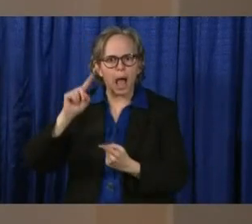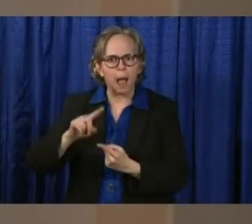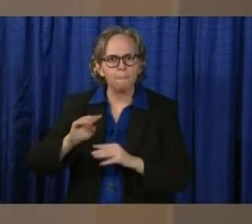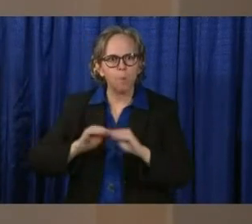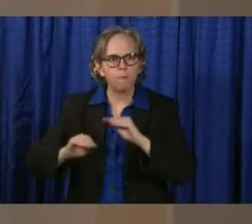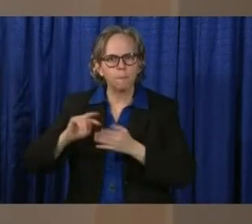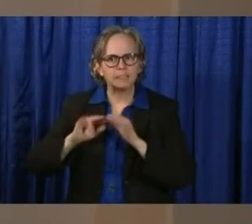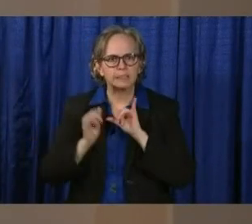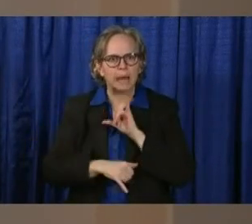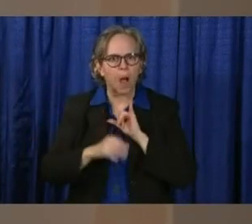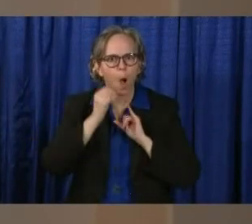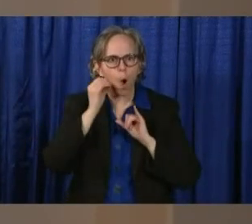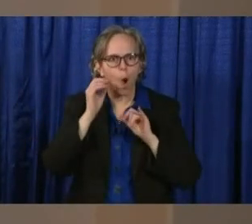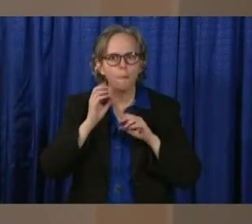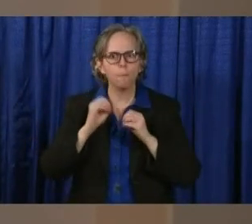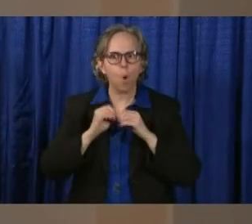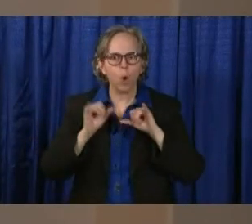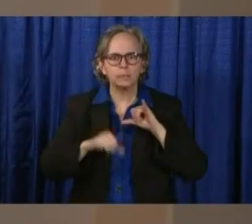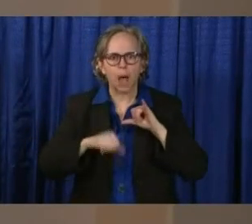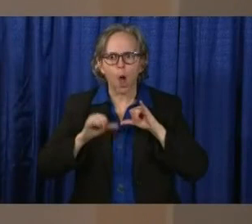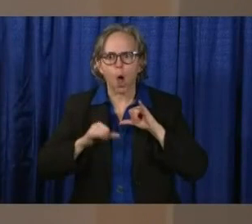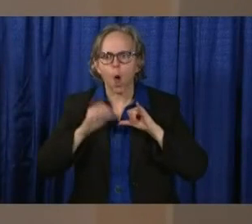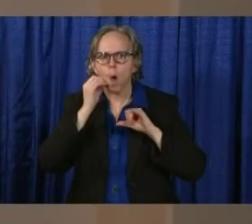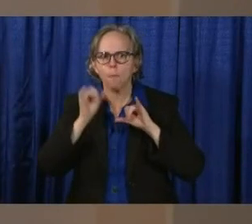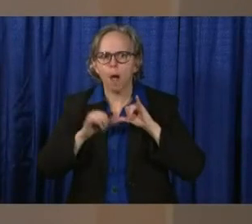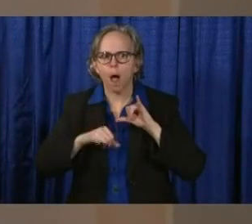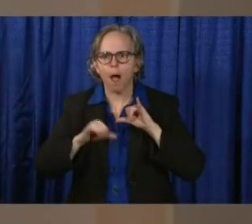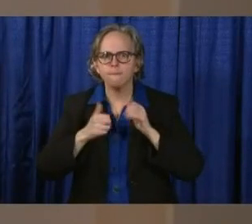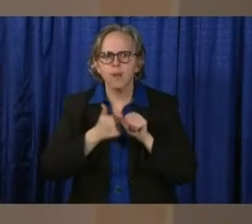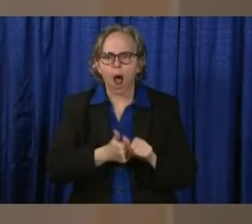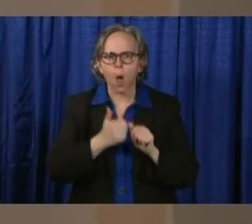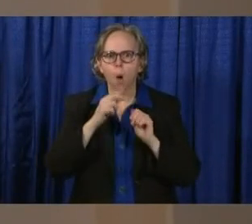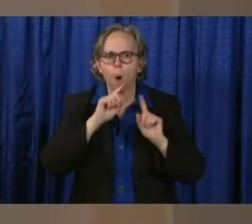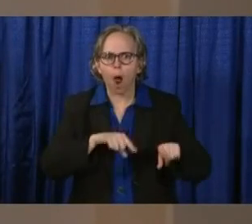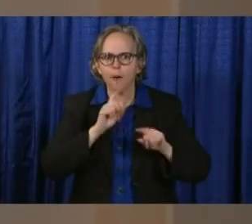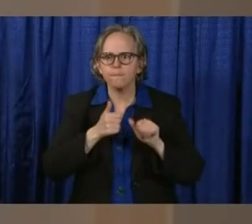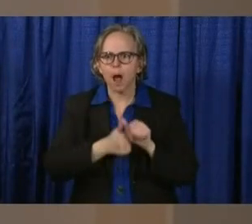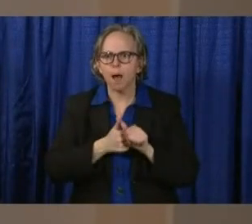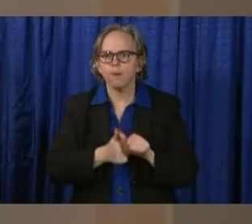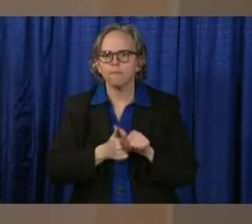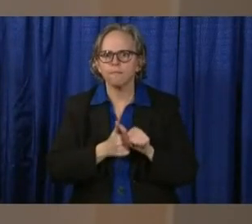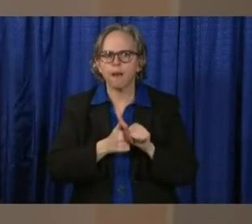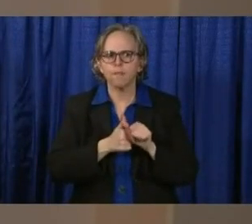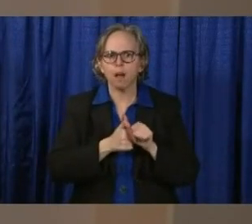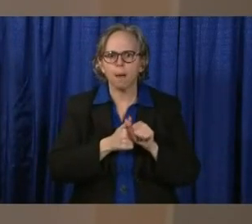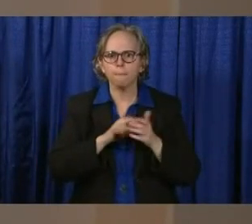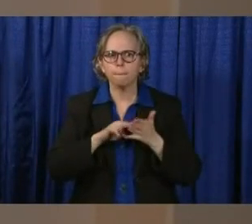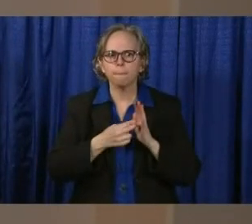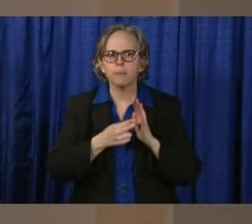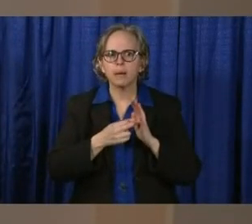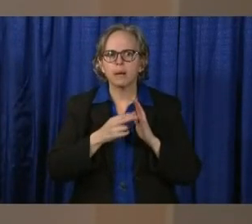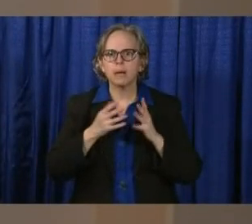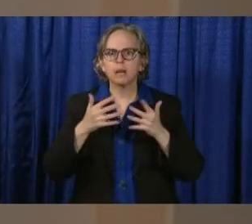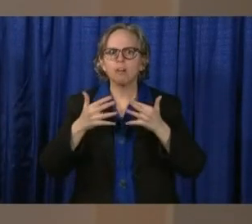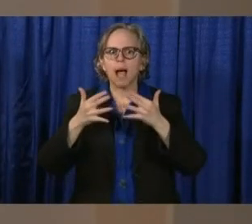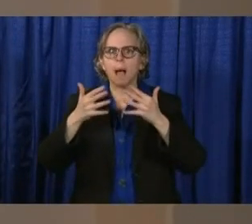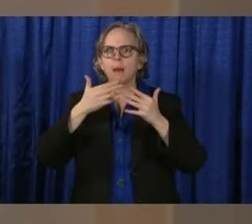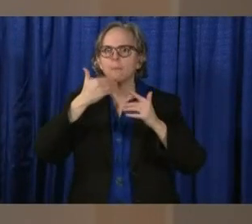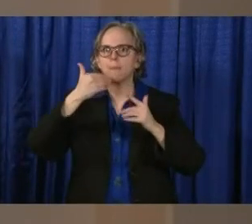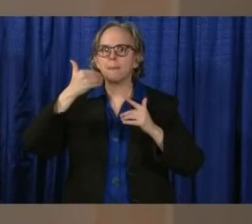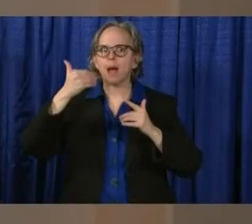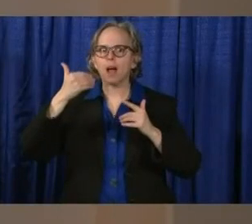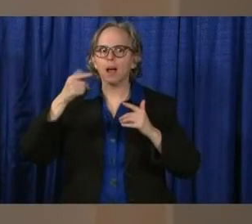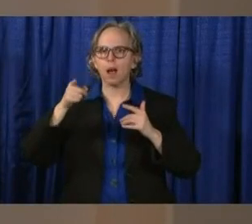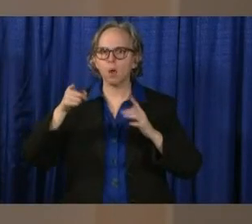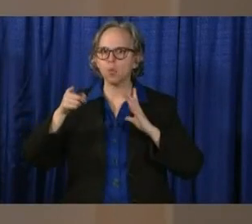have been compliant with the travel restrictions and the social distancing, so to speak, that we've asked people to do because we know